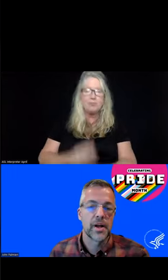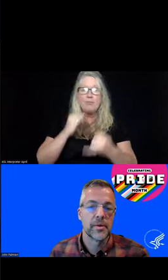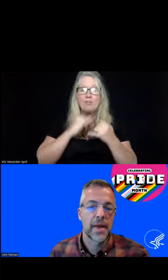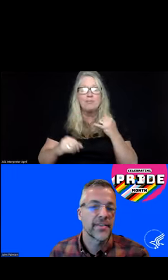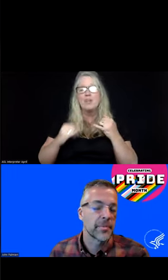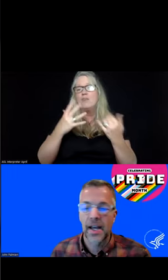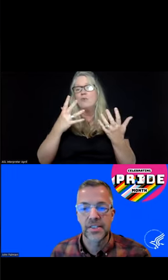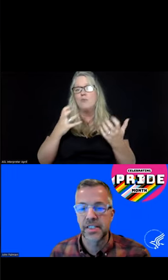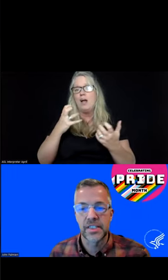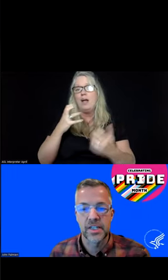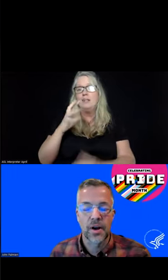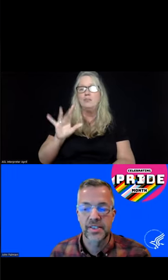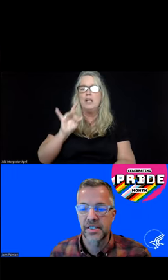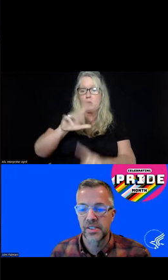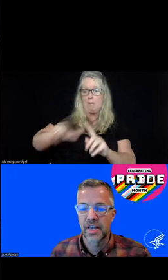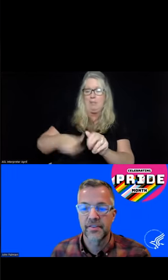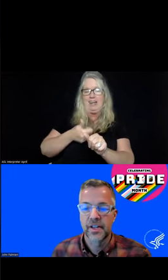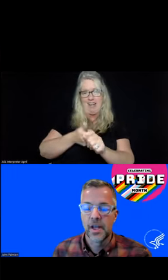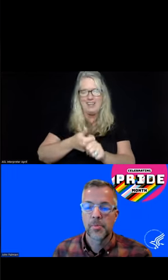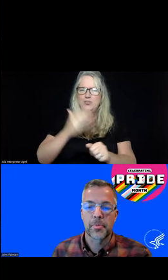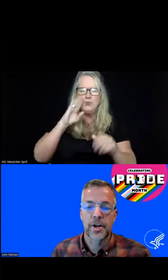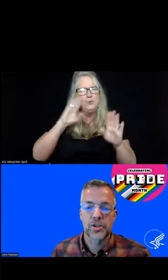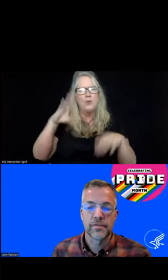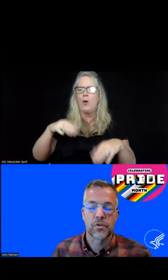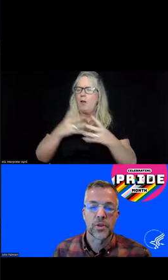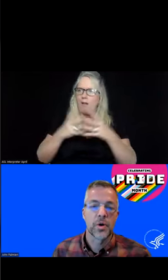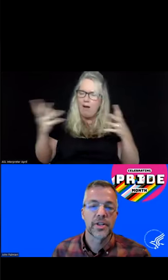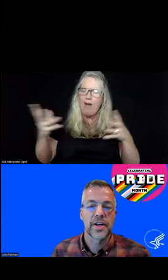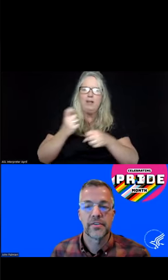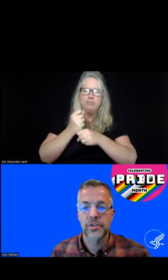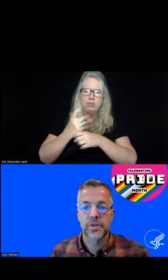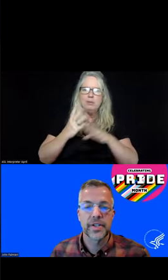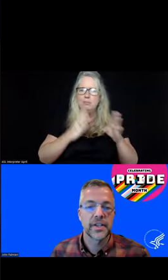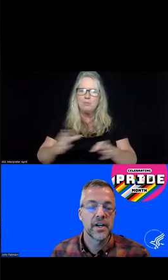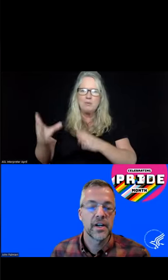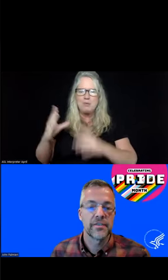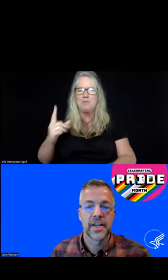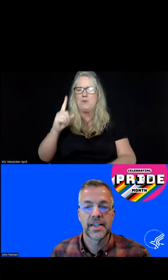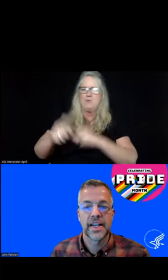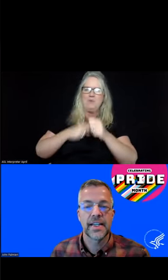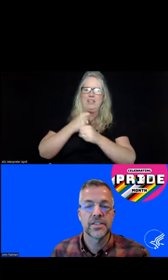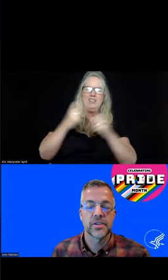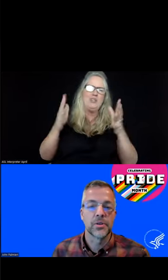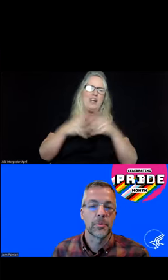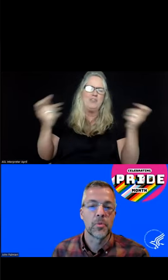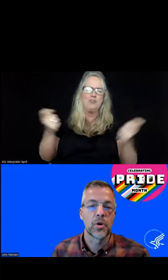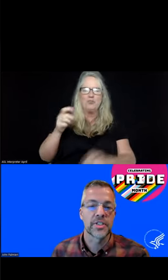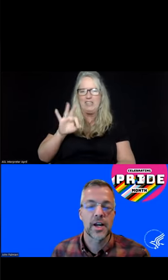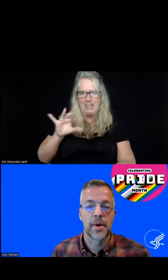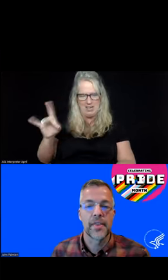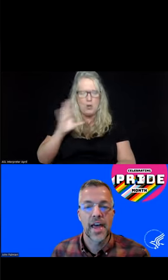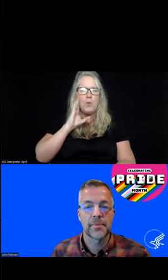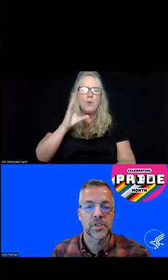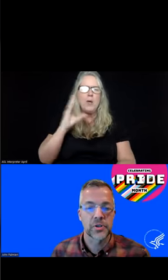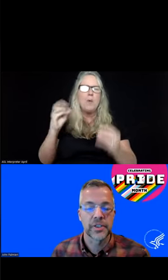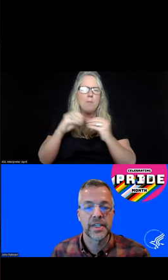add that behind the scenes, know, obviously there's a lot of preparation for the one-year anniversary of 988, so there'll be more to